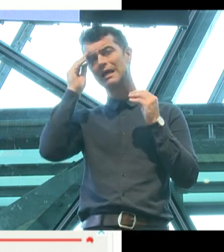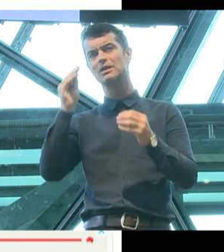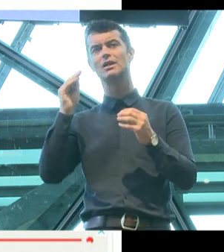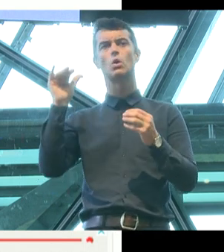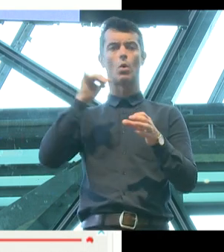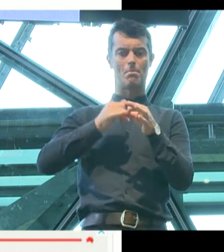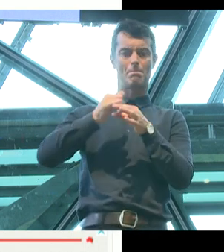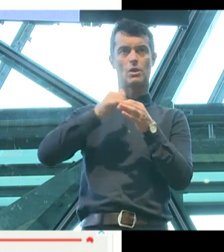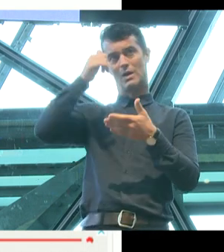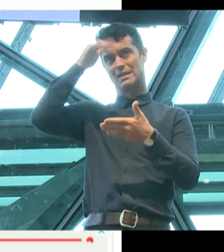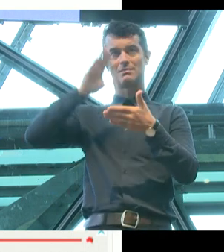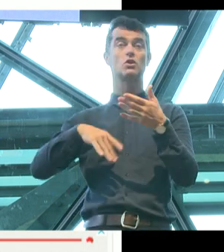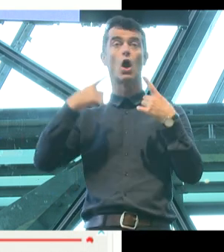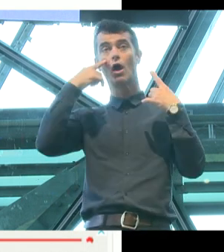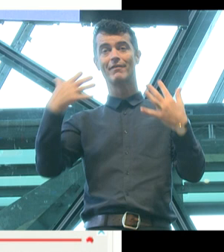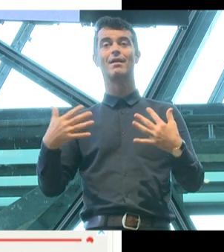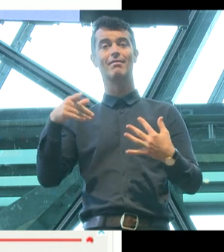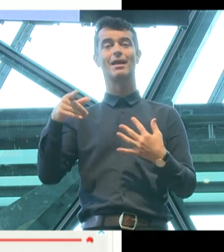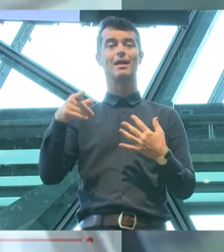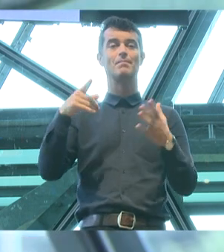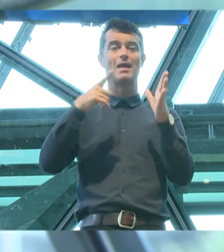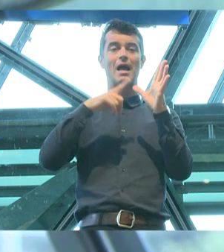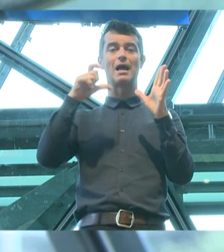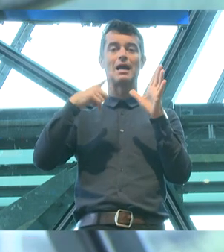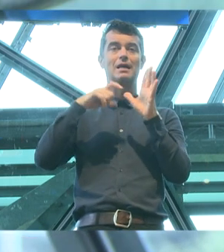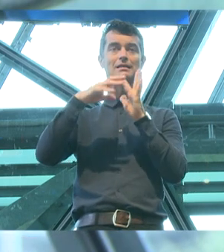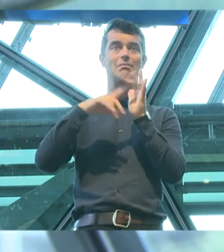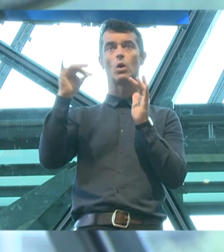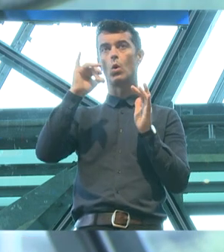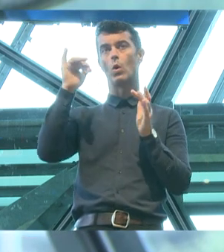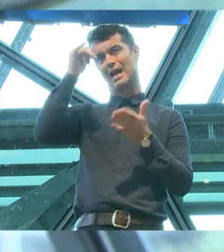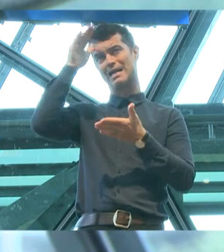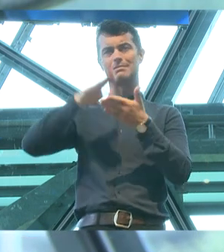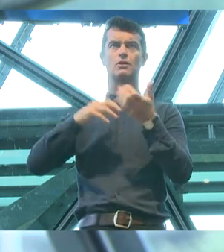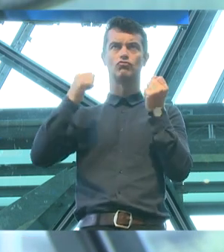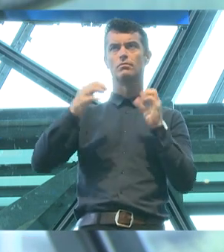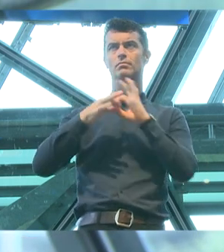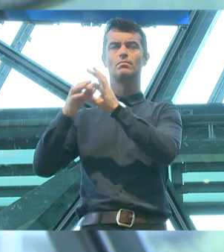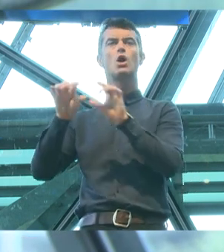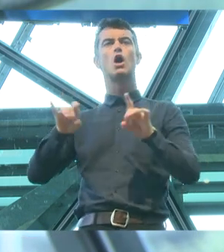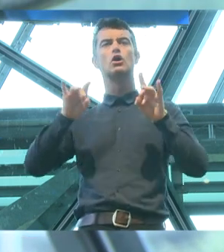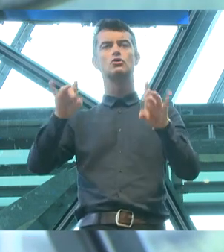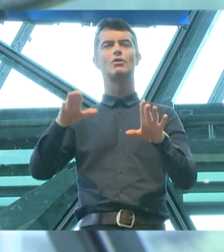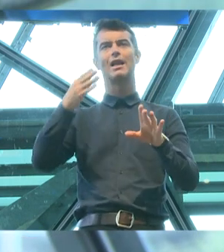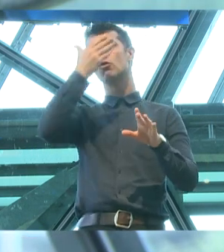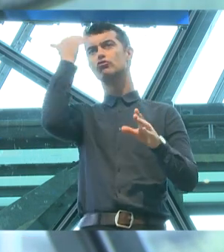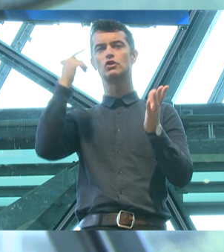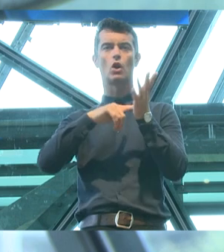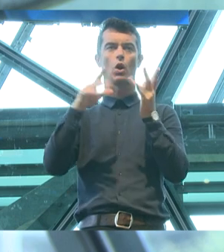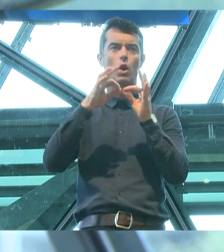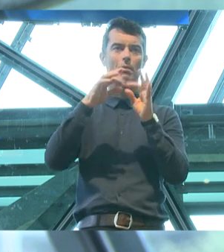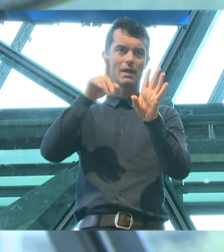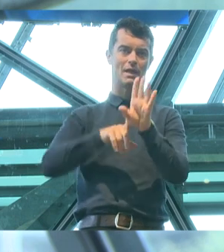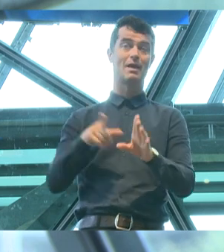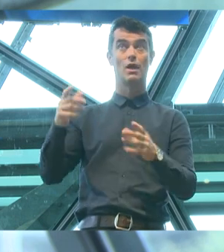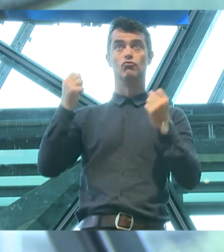experts, often they were academics and experts who had clear affiliations with the Australian Christian lobby, the primary body